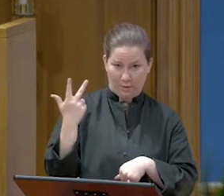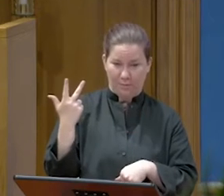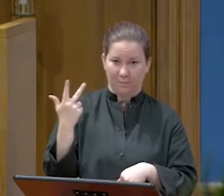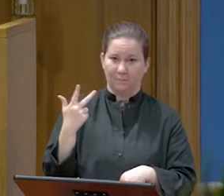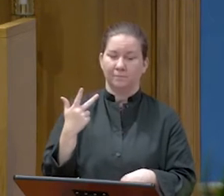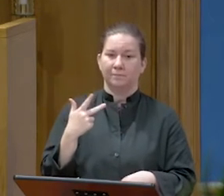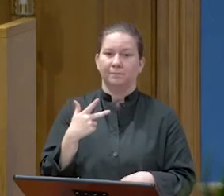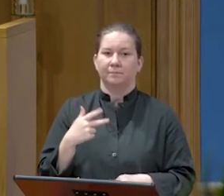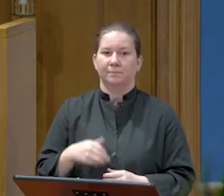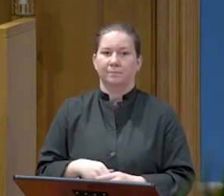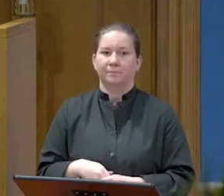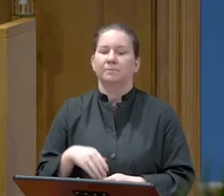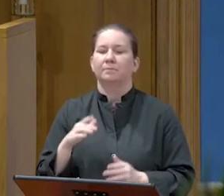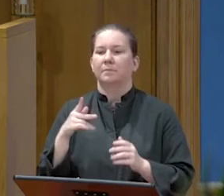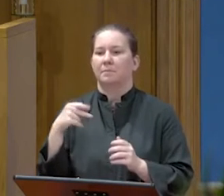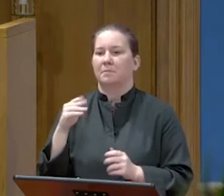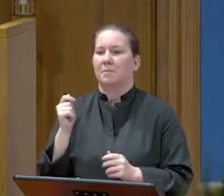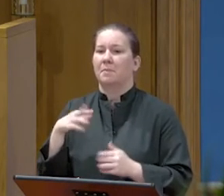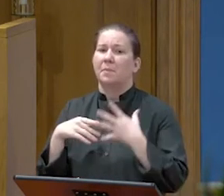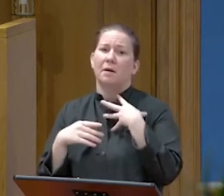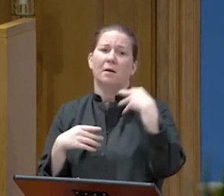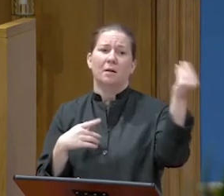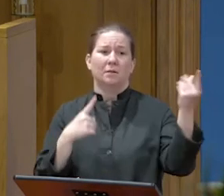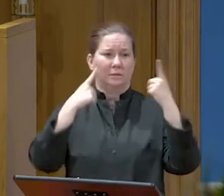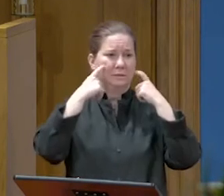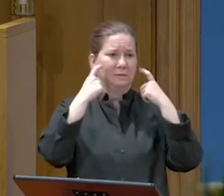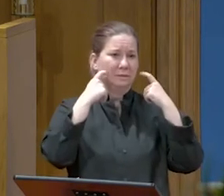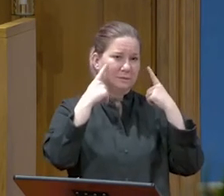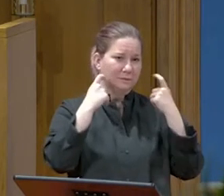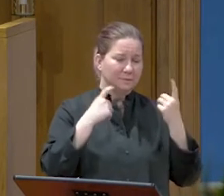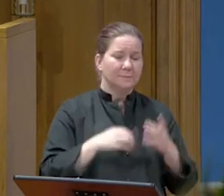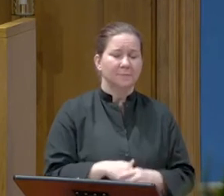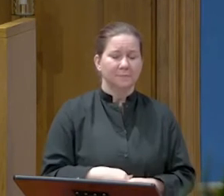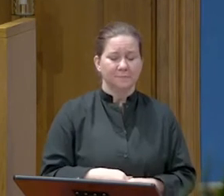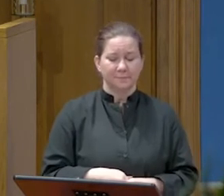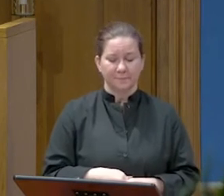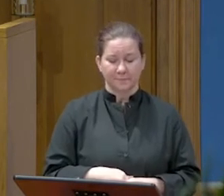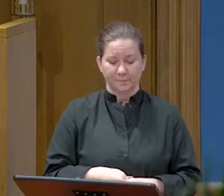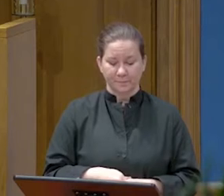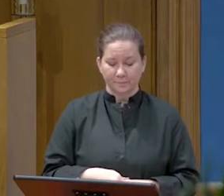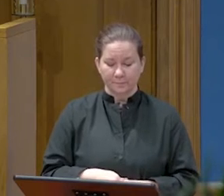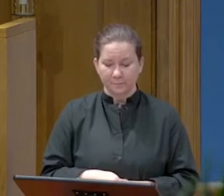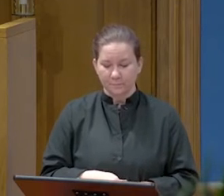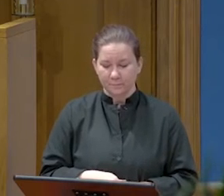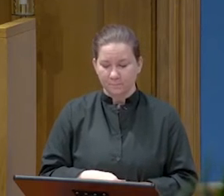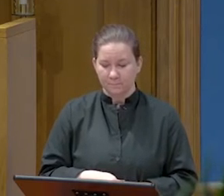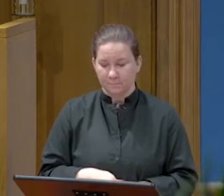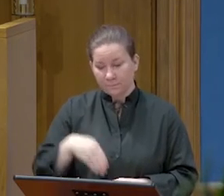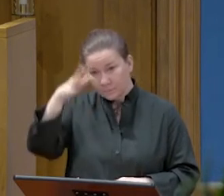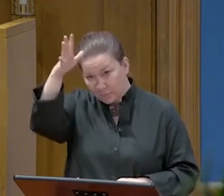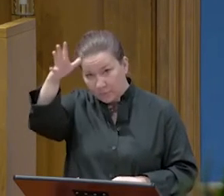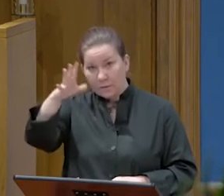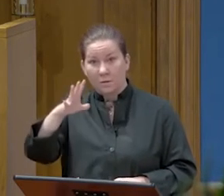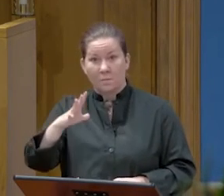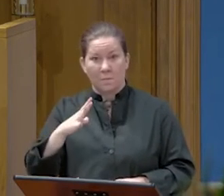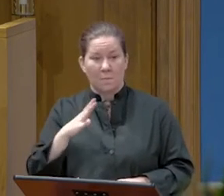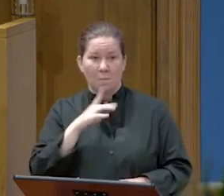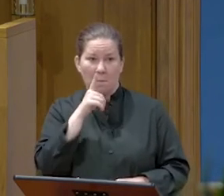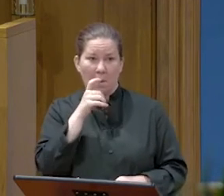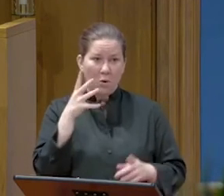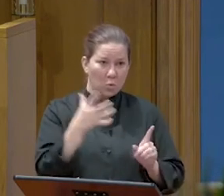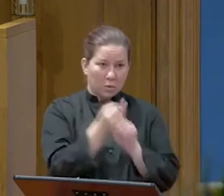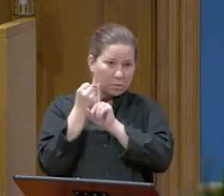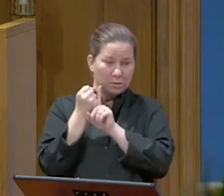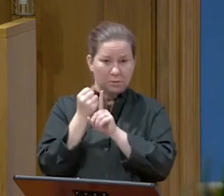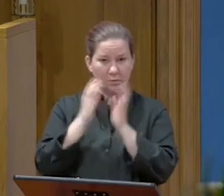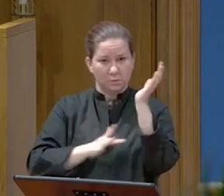And he went out and wept bitterly. Now the men who were holding Jesus began to mock him and beat him. They